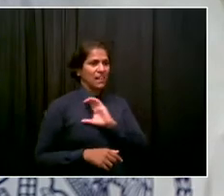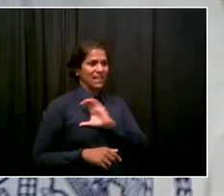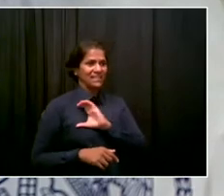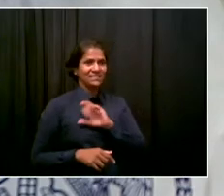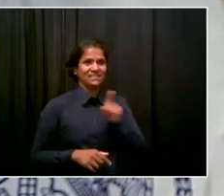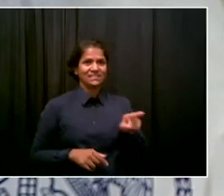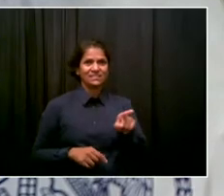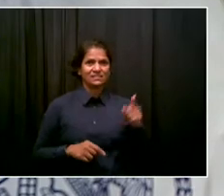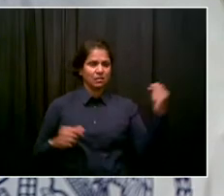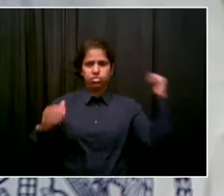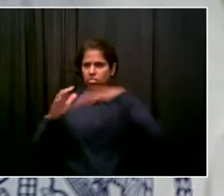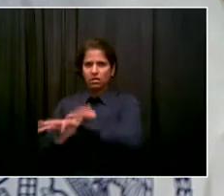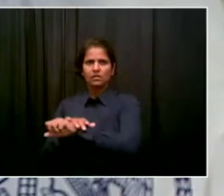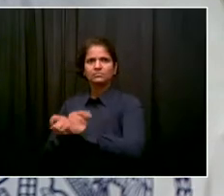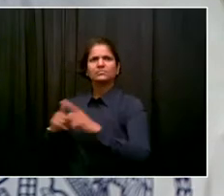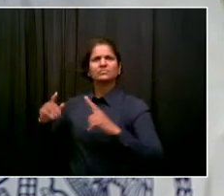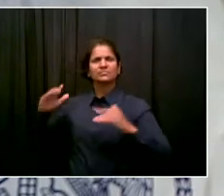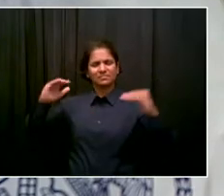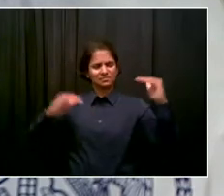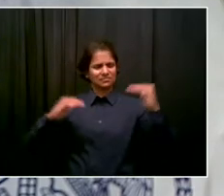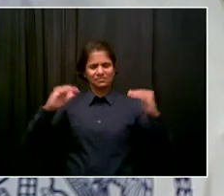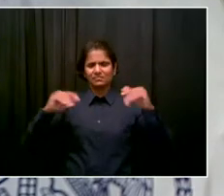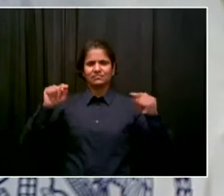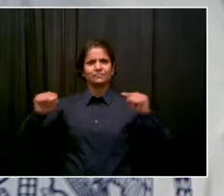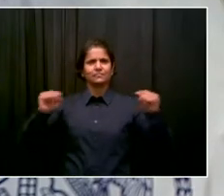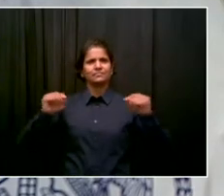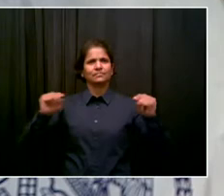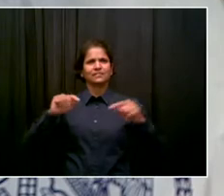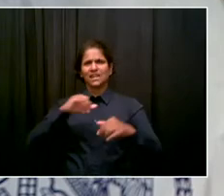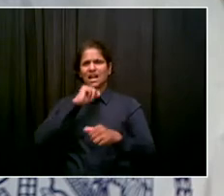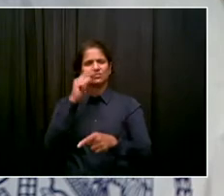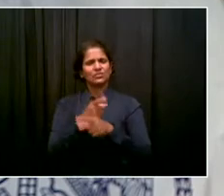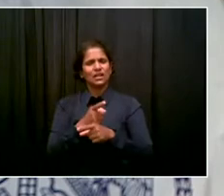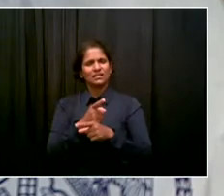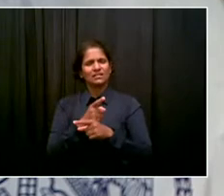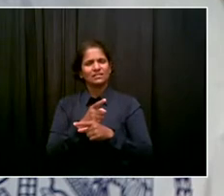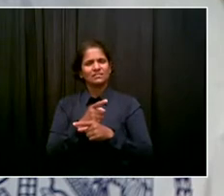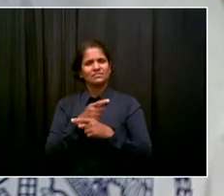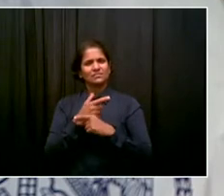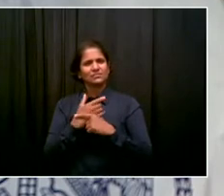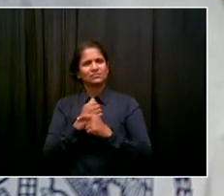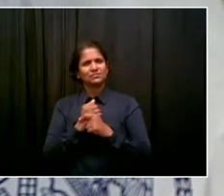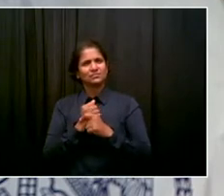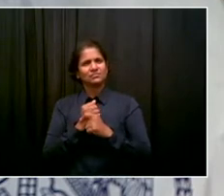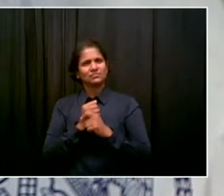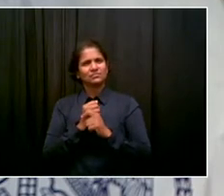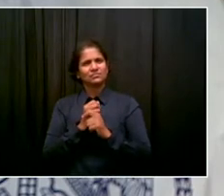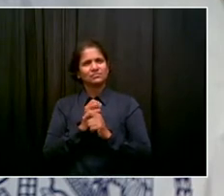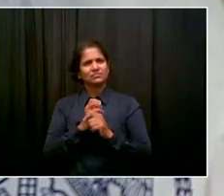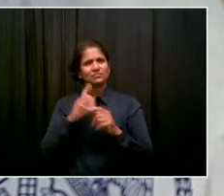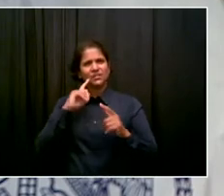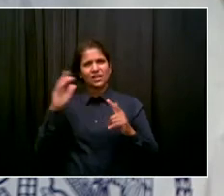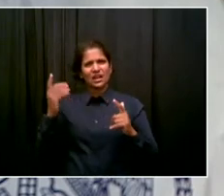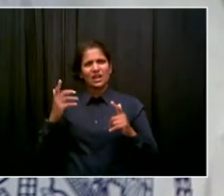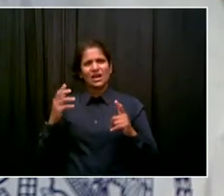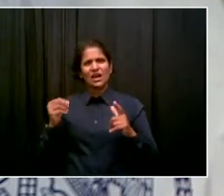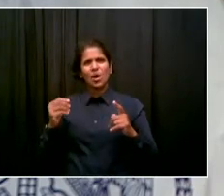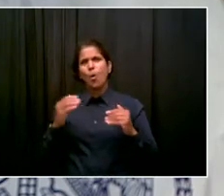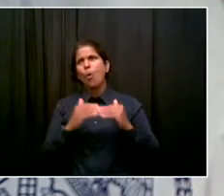in favor of the public safety aspect. You had the